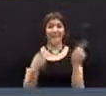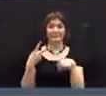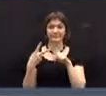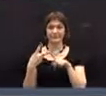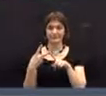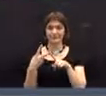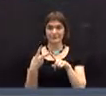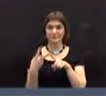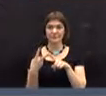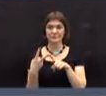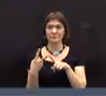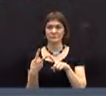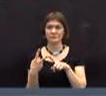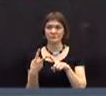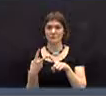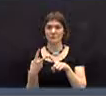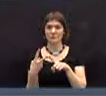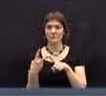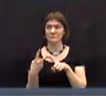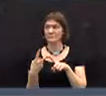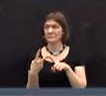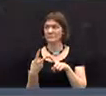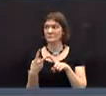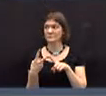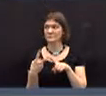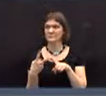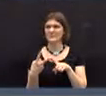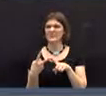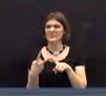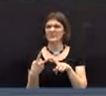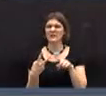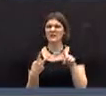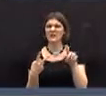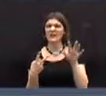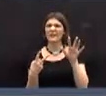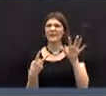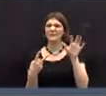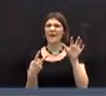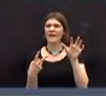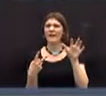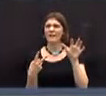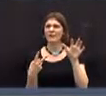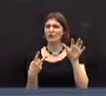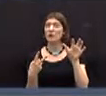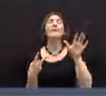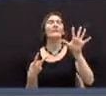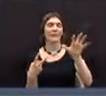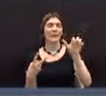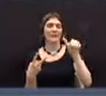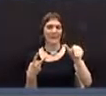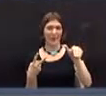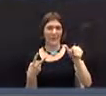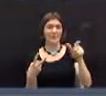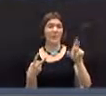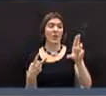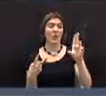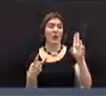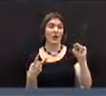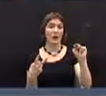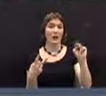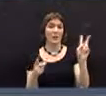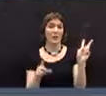and then there's a dollar sign, Mr. Dimes, what does that mean? 500,000. Oh, direct 500,000